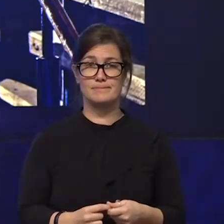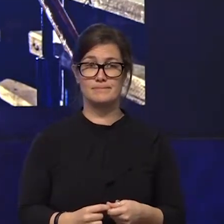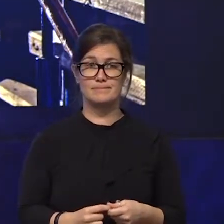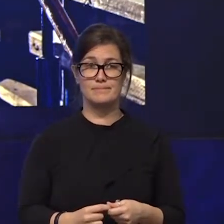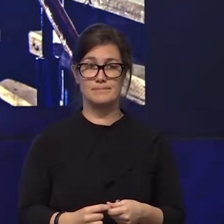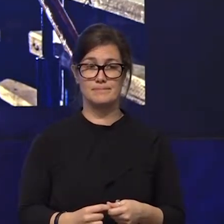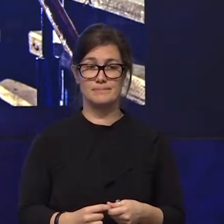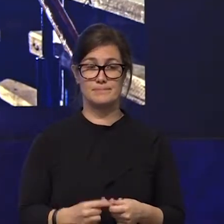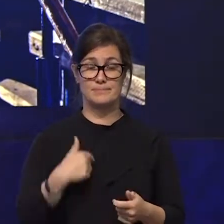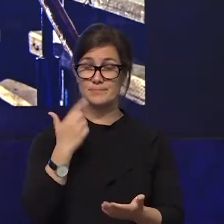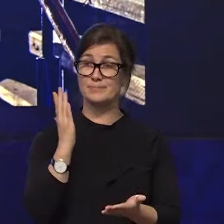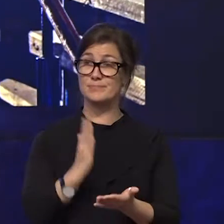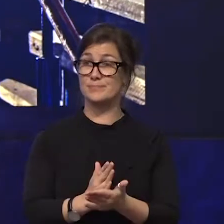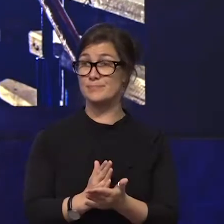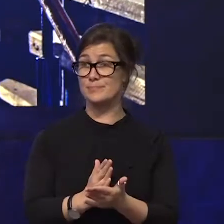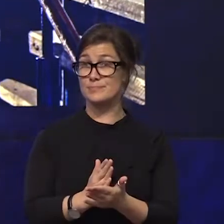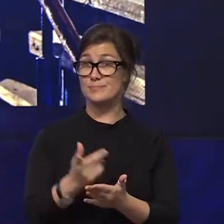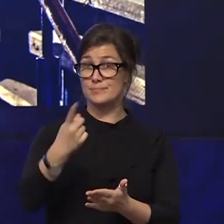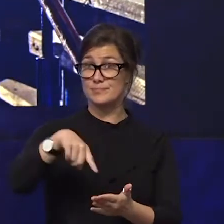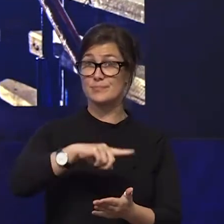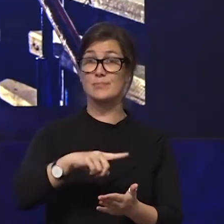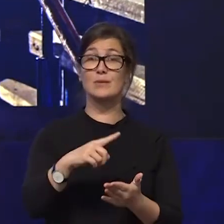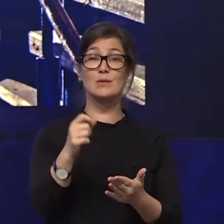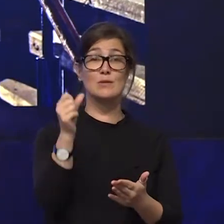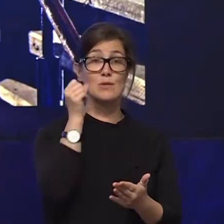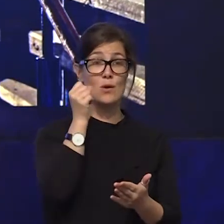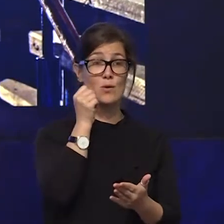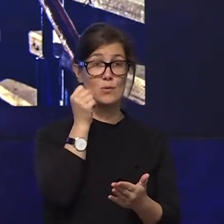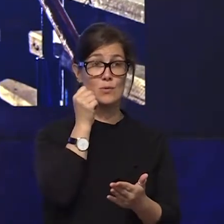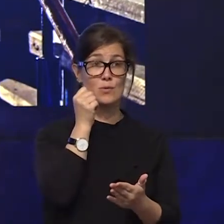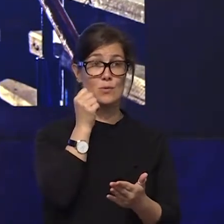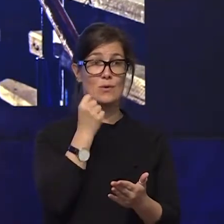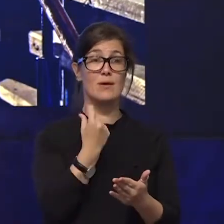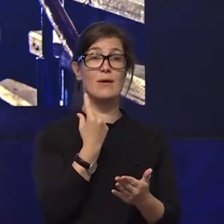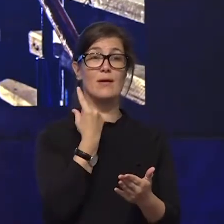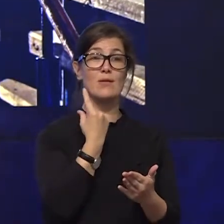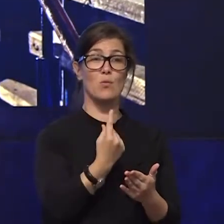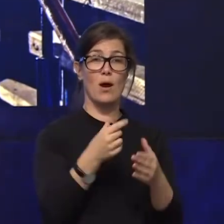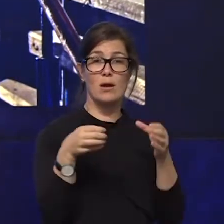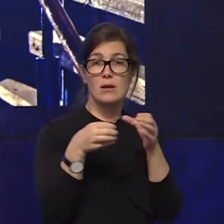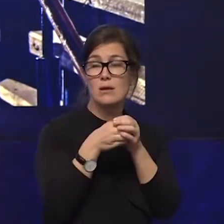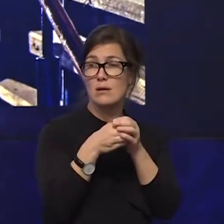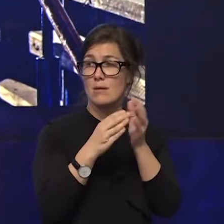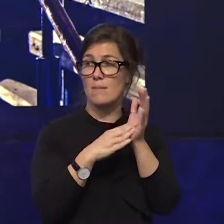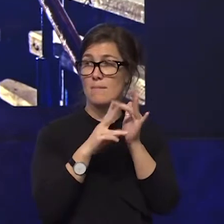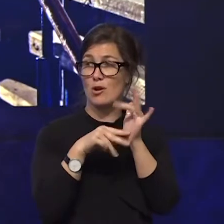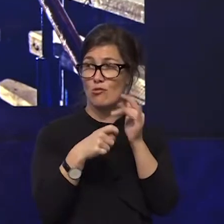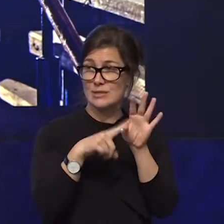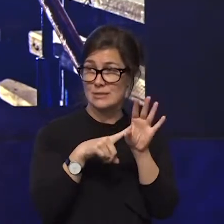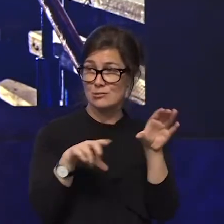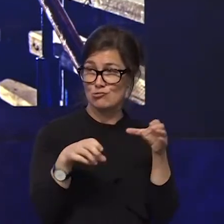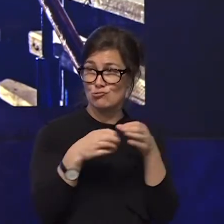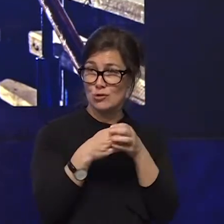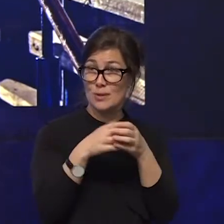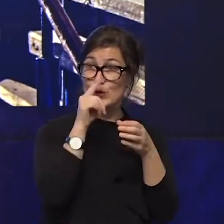the one and only minority group that each and every one of us could join tomorrow through a set of circumstances